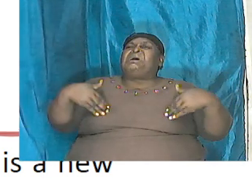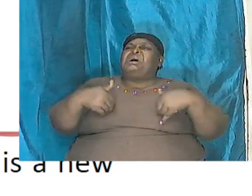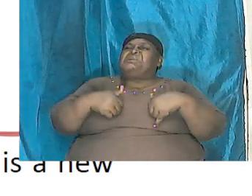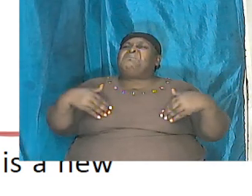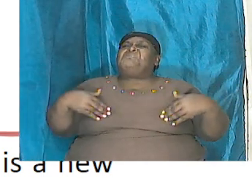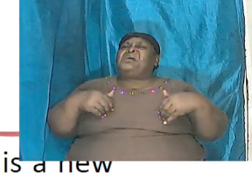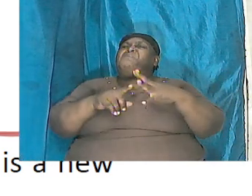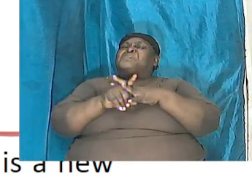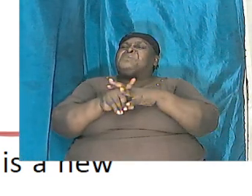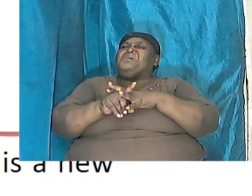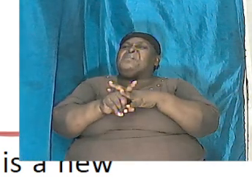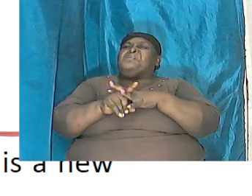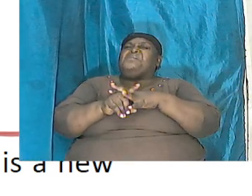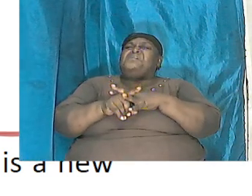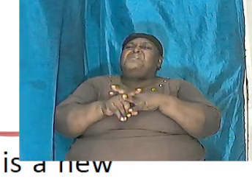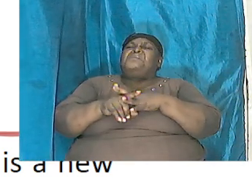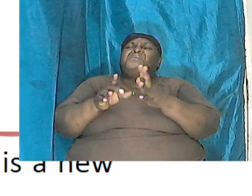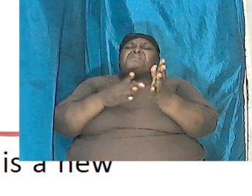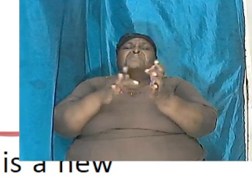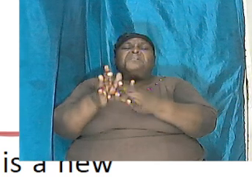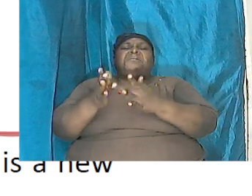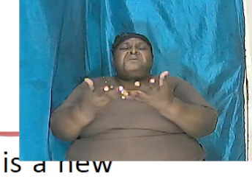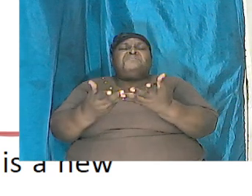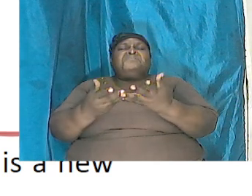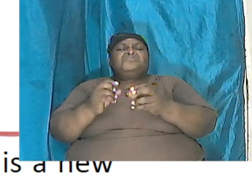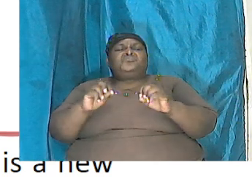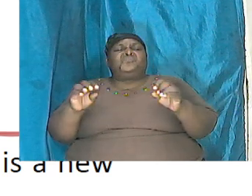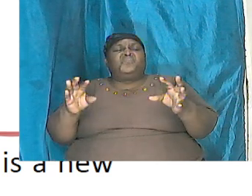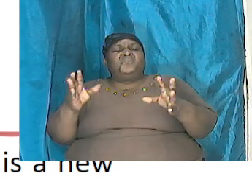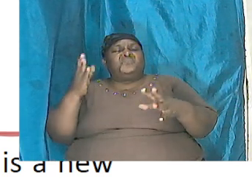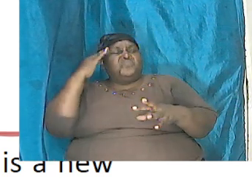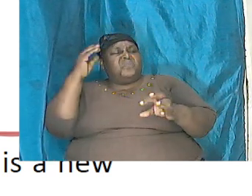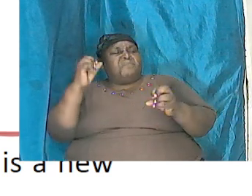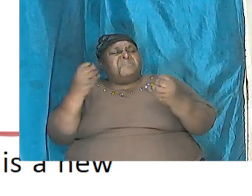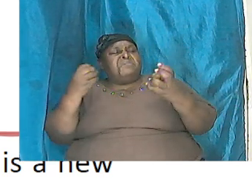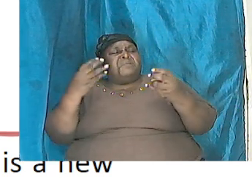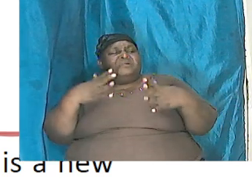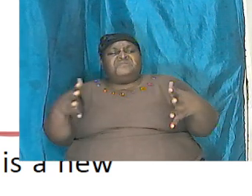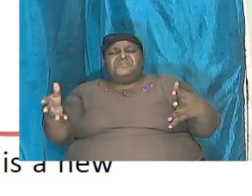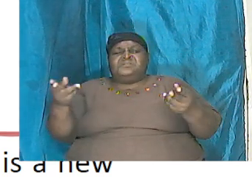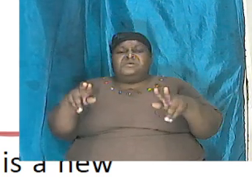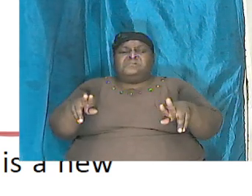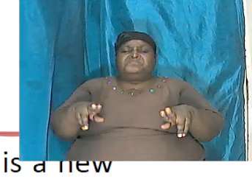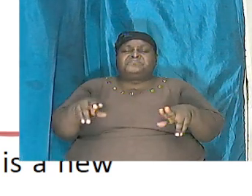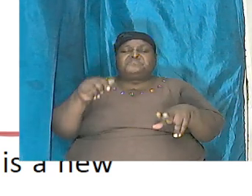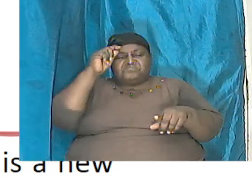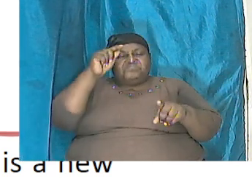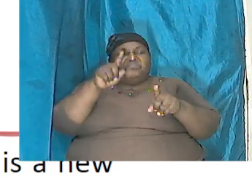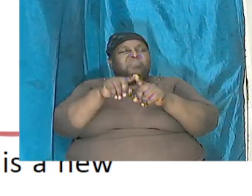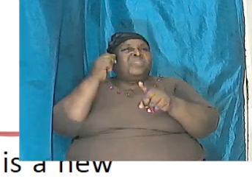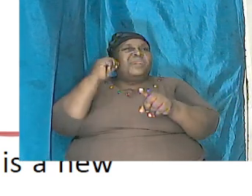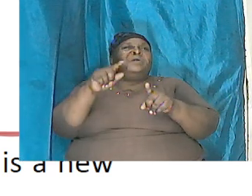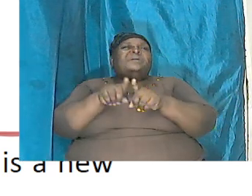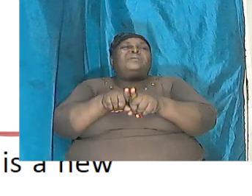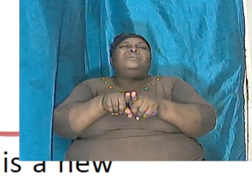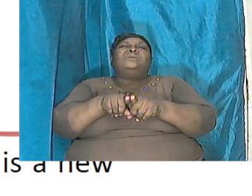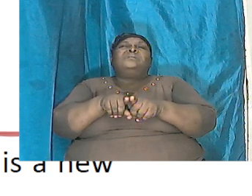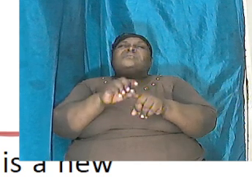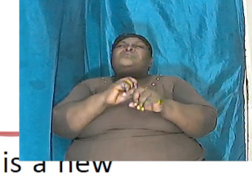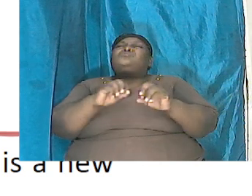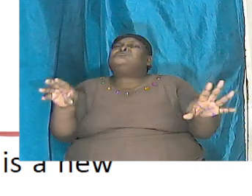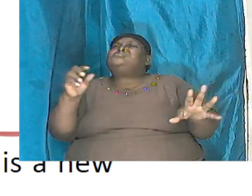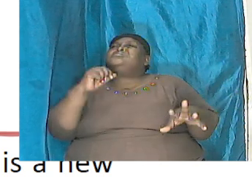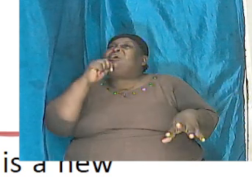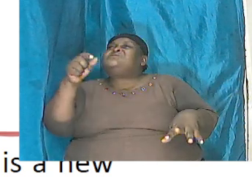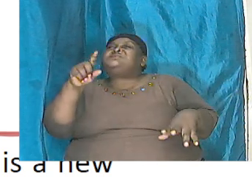that the Bible does not know a whole lot of things that happened but brothers and sisters know the Bible couldn't have spoken about